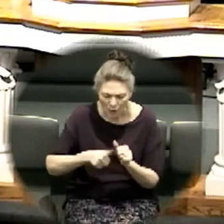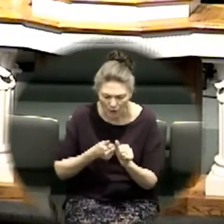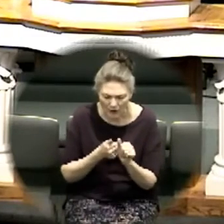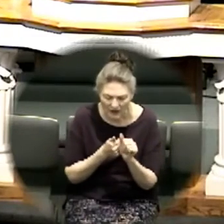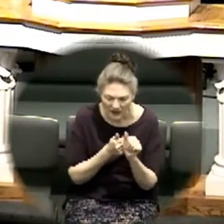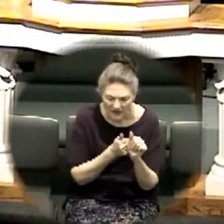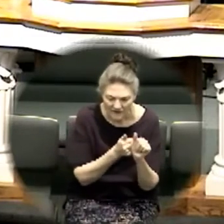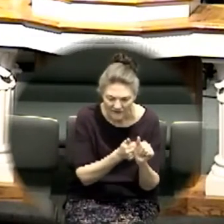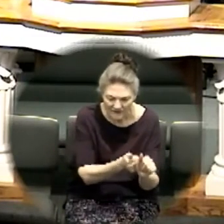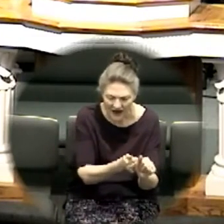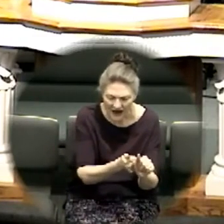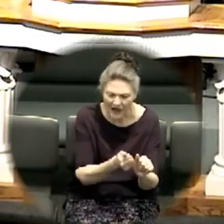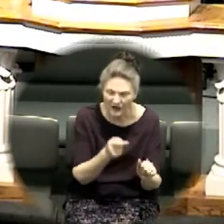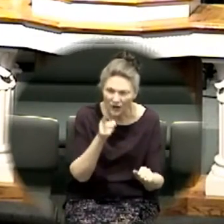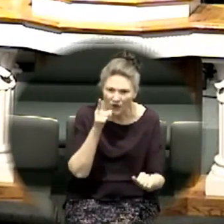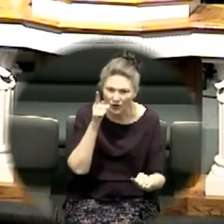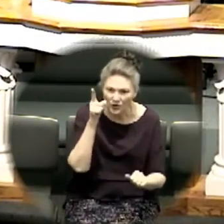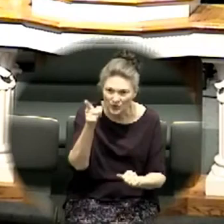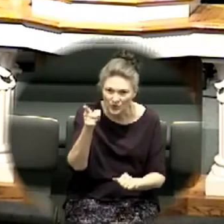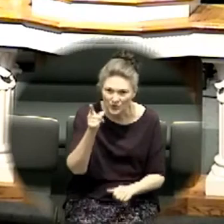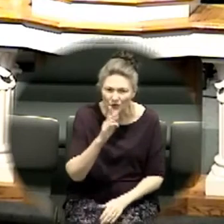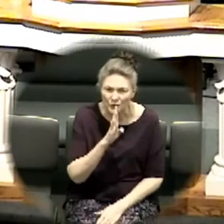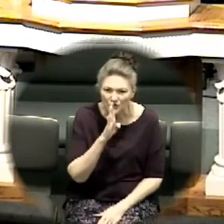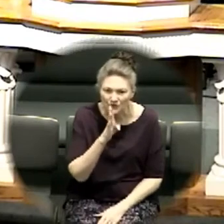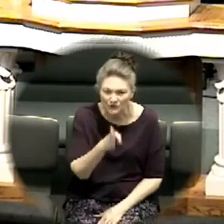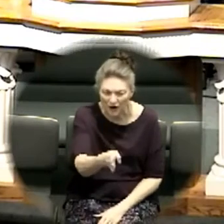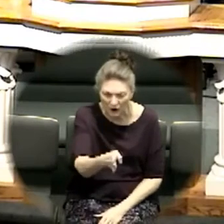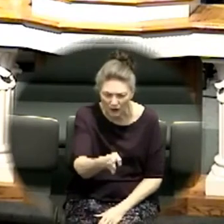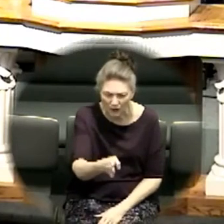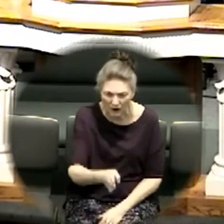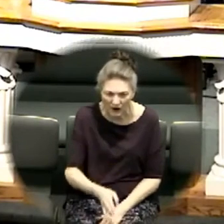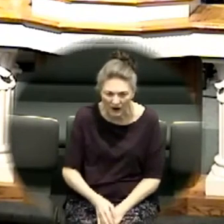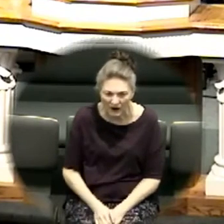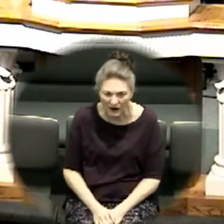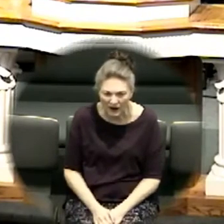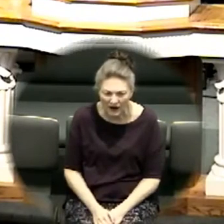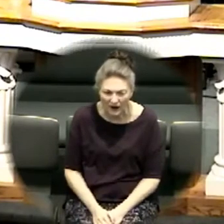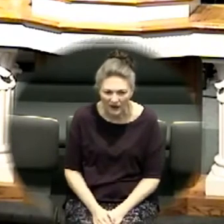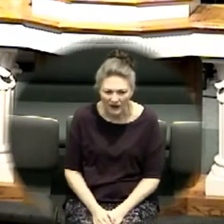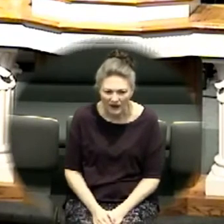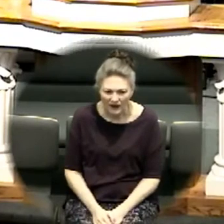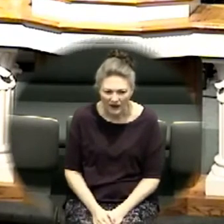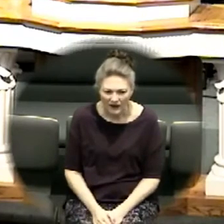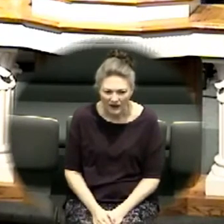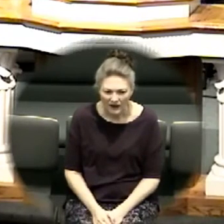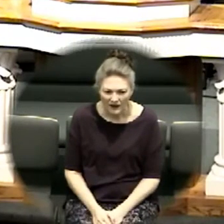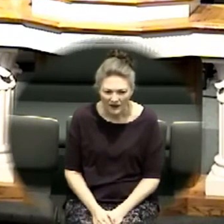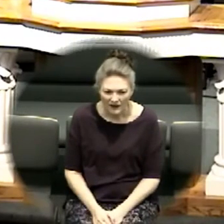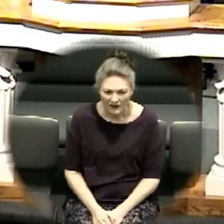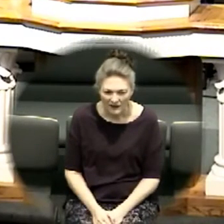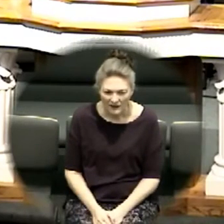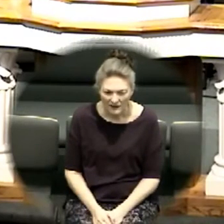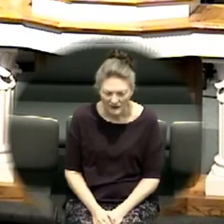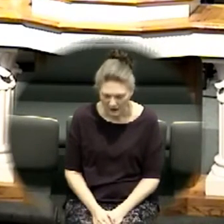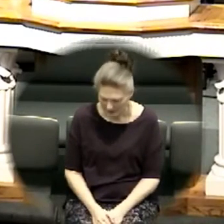still follow you the world Thank